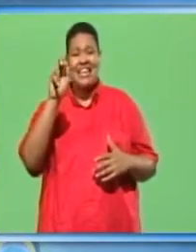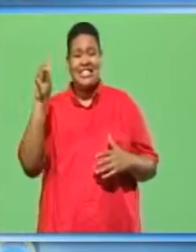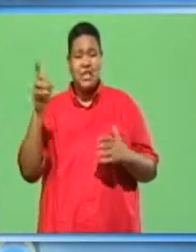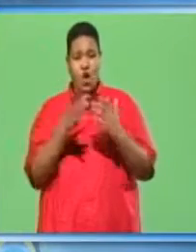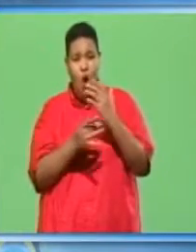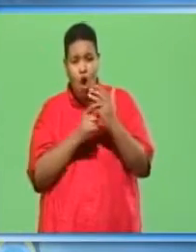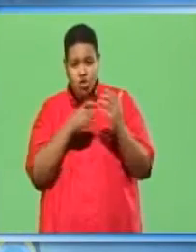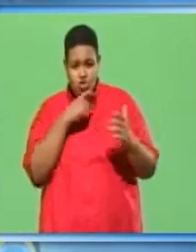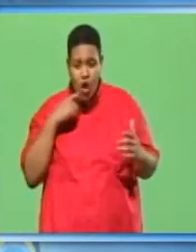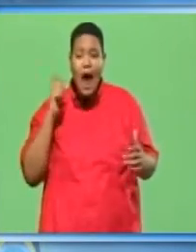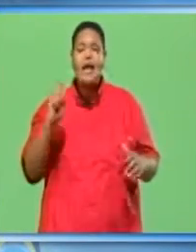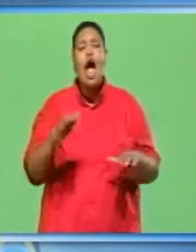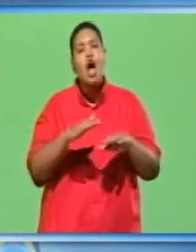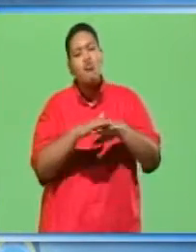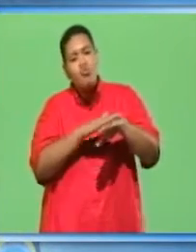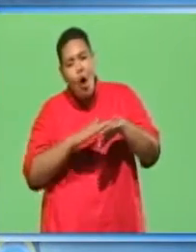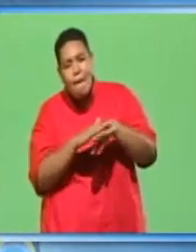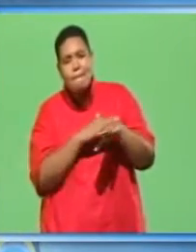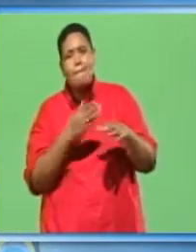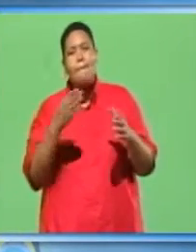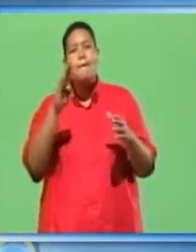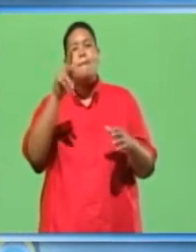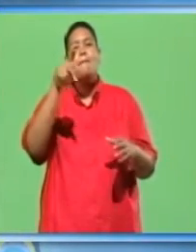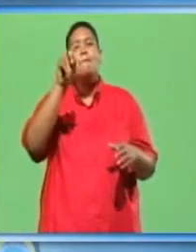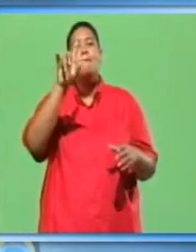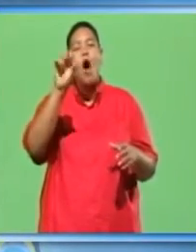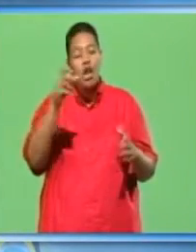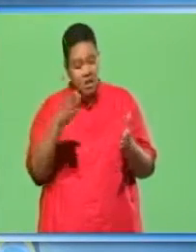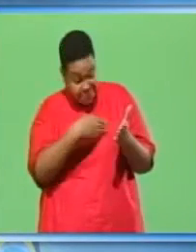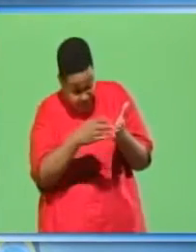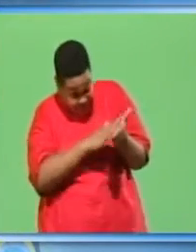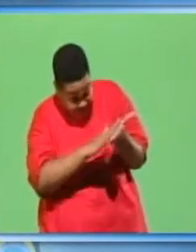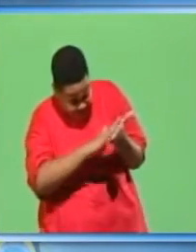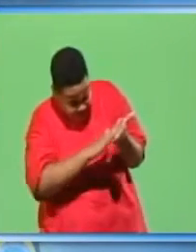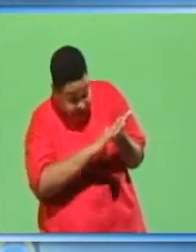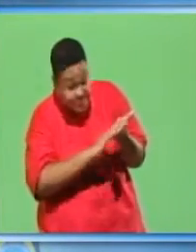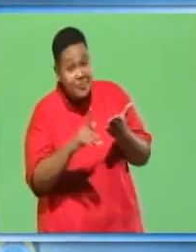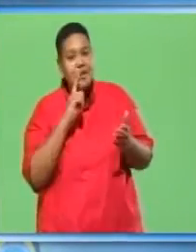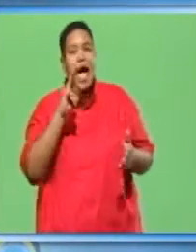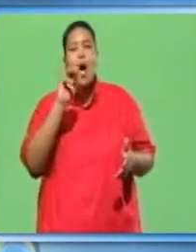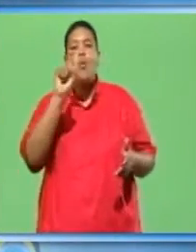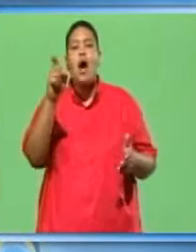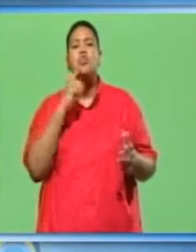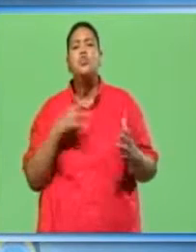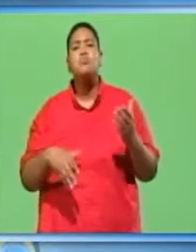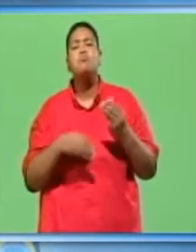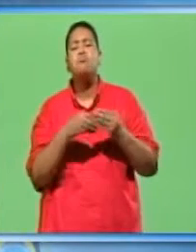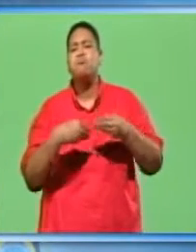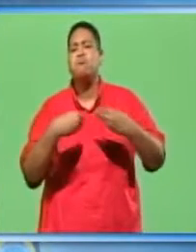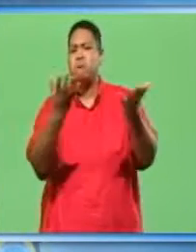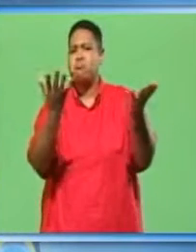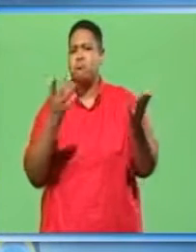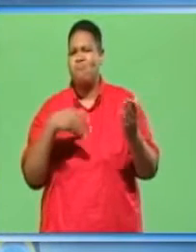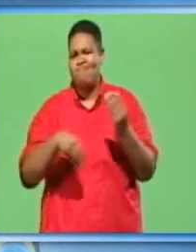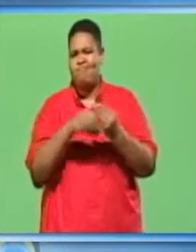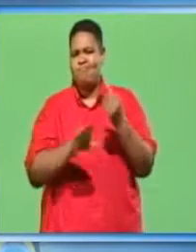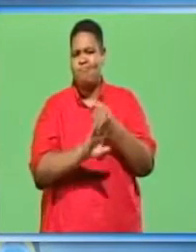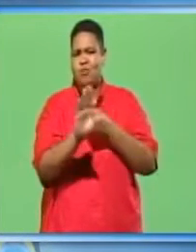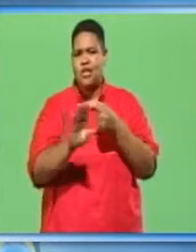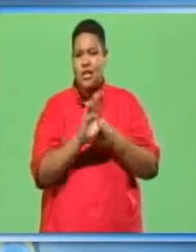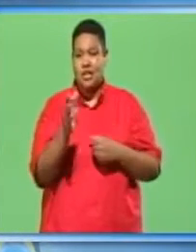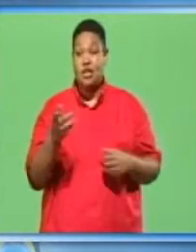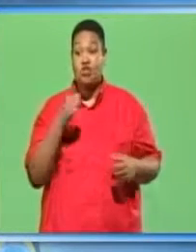polished and waxed to produce the desired sheen and to provide additional protective coating. 8. Applying finishes safely.